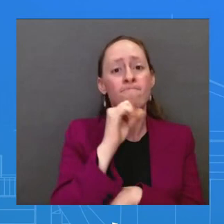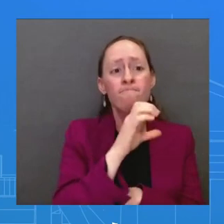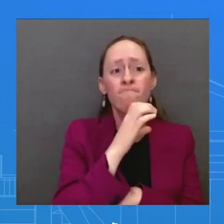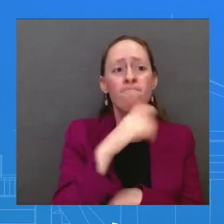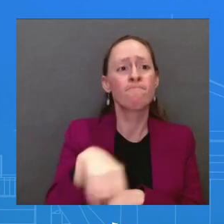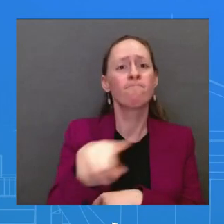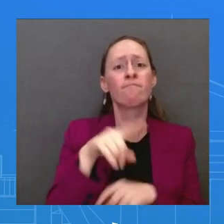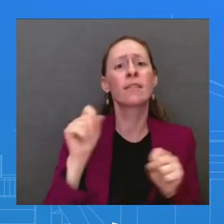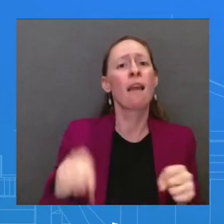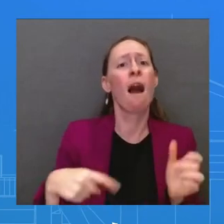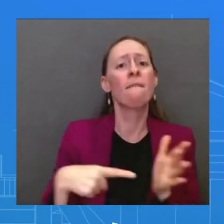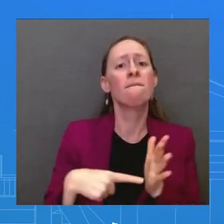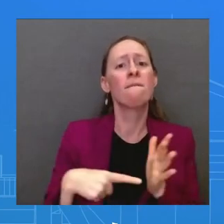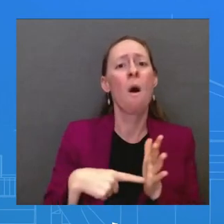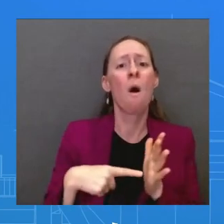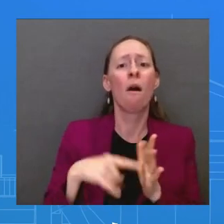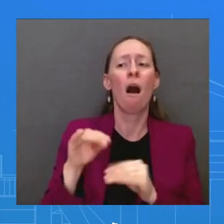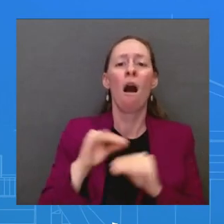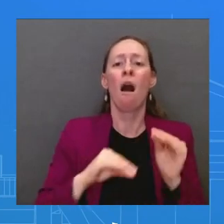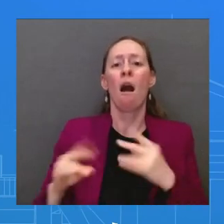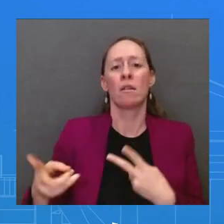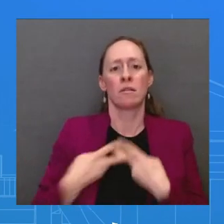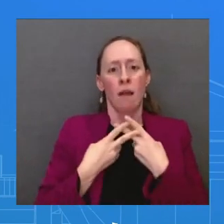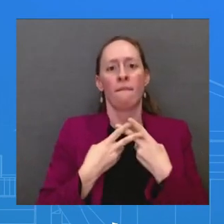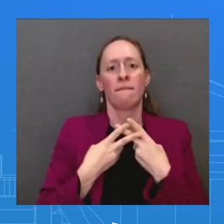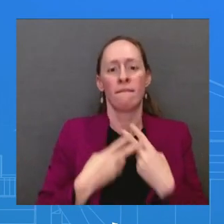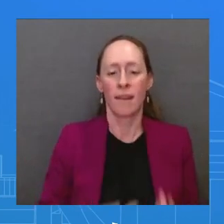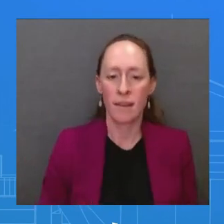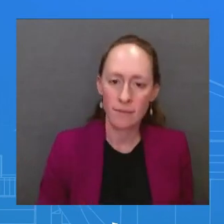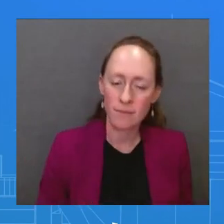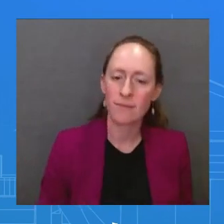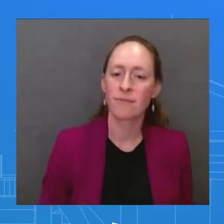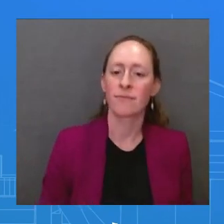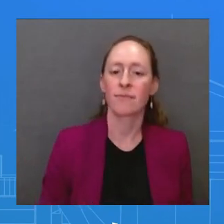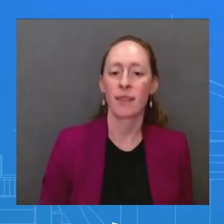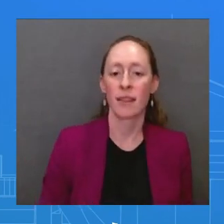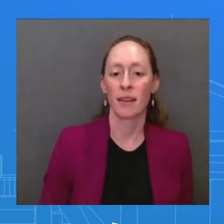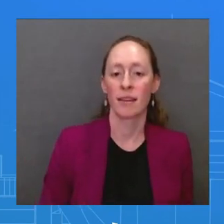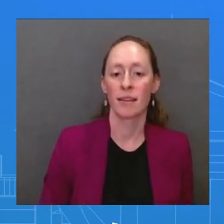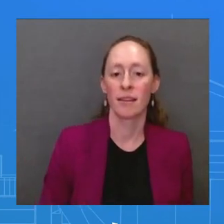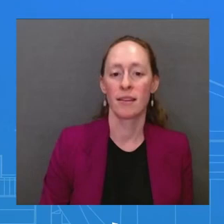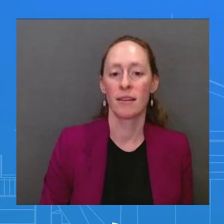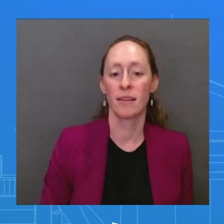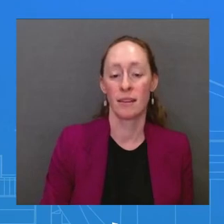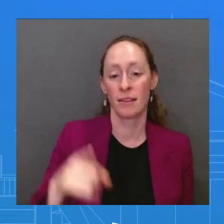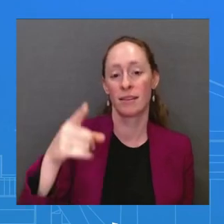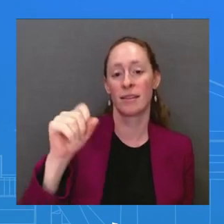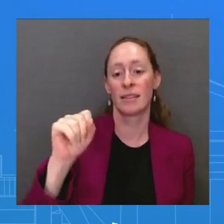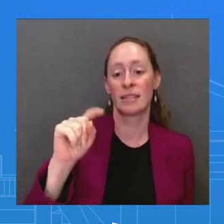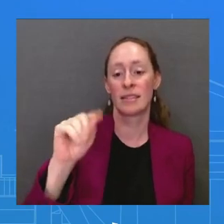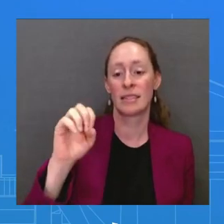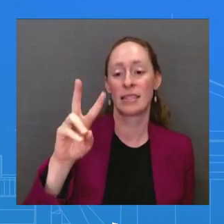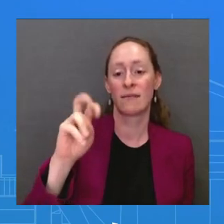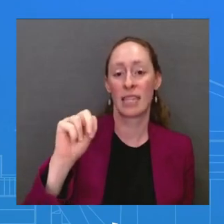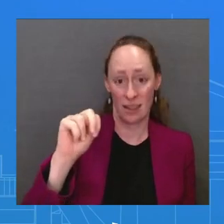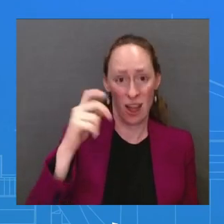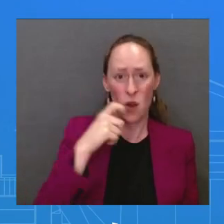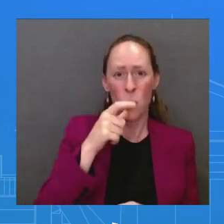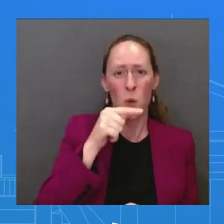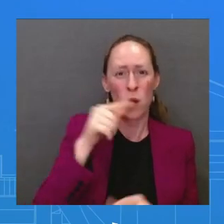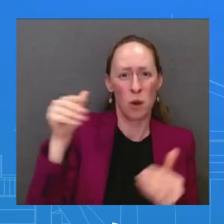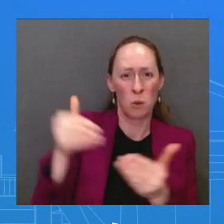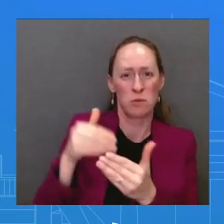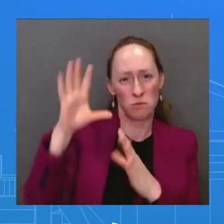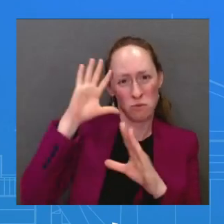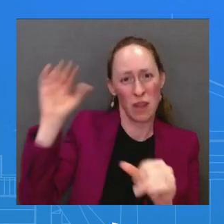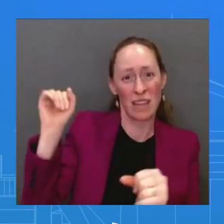introduced the president, Stephen, who is 71 years old, paying $16,000 a month – $16,000 a month just to stay